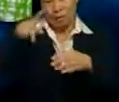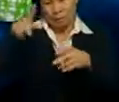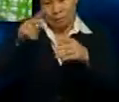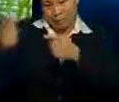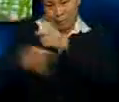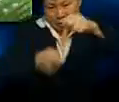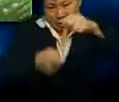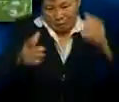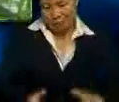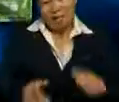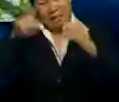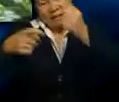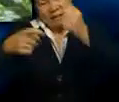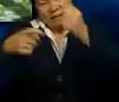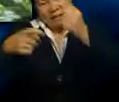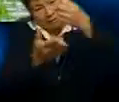below the bunches first.